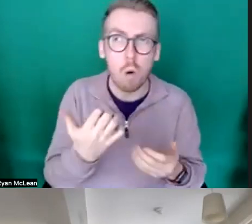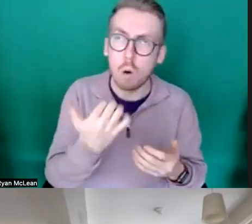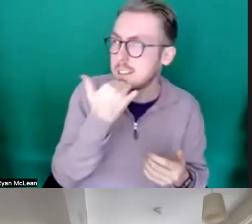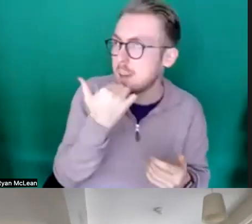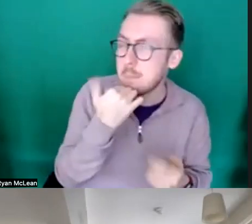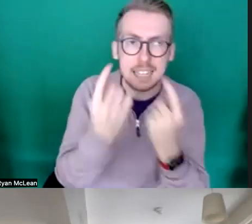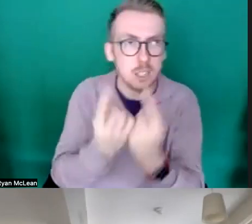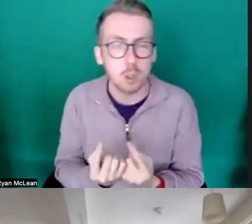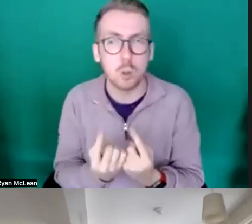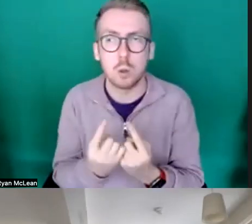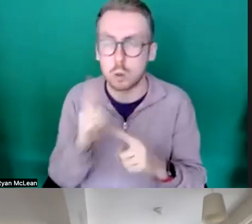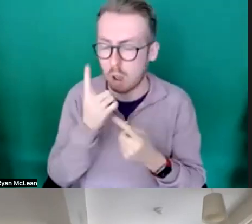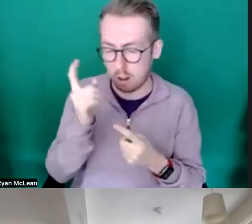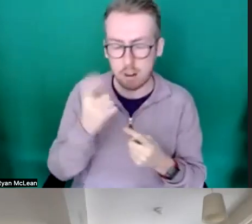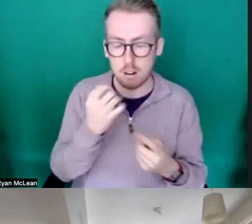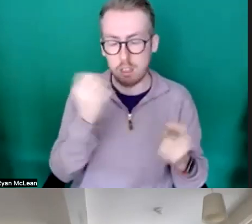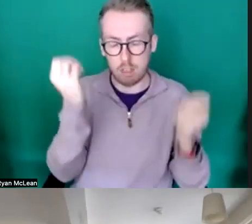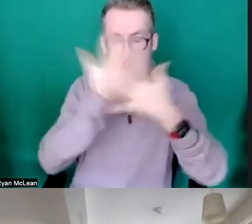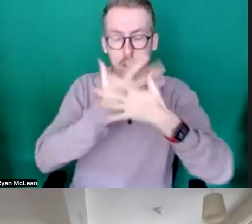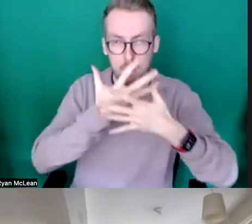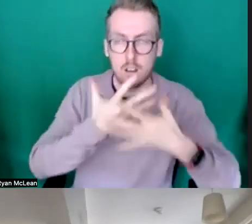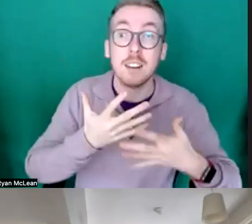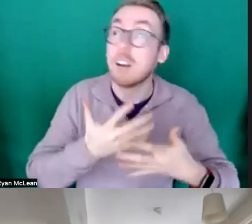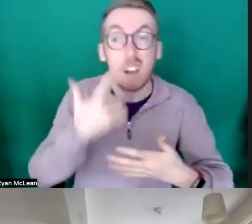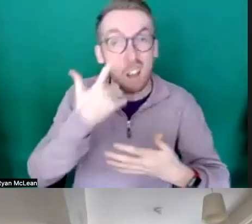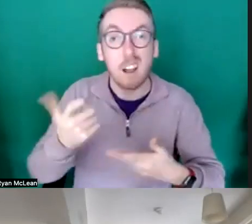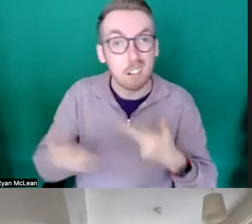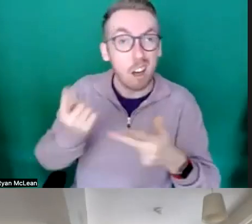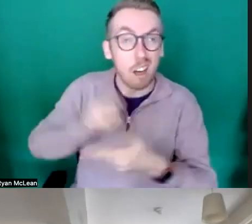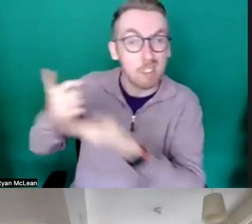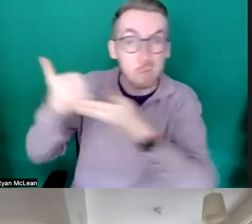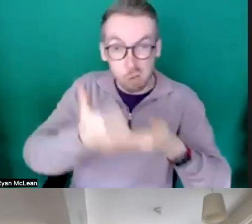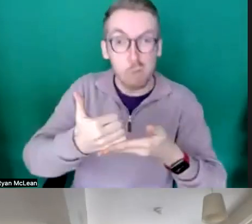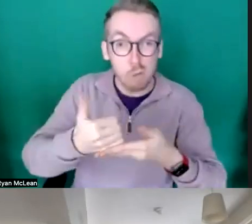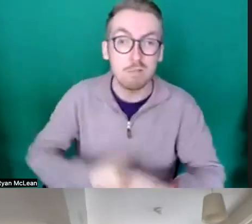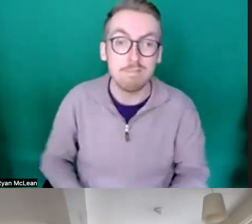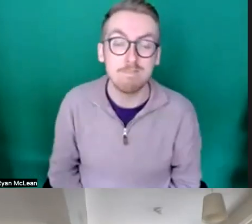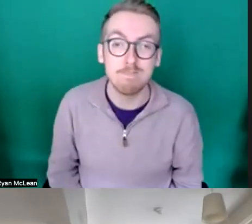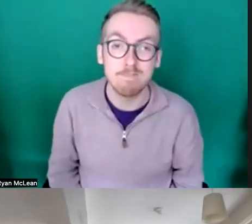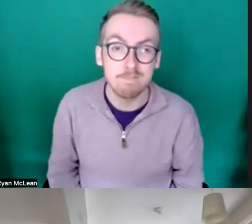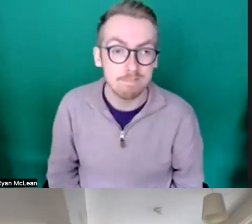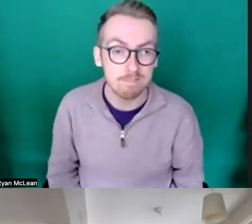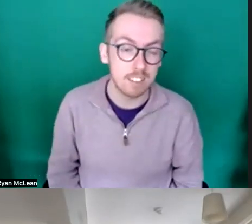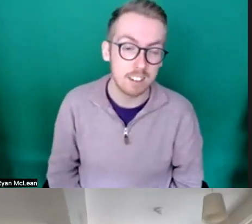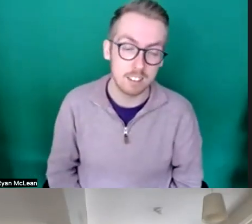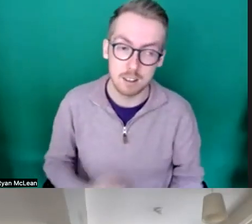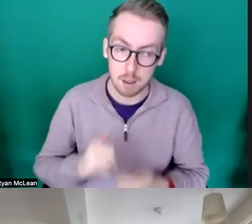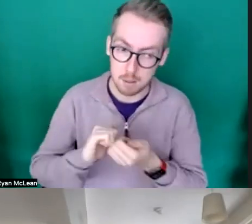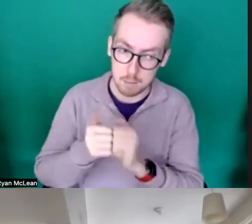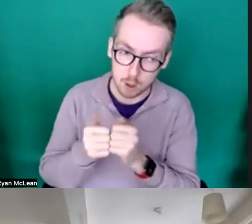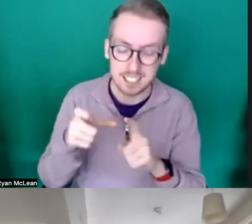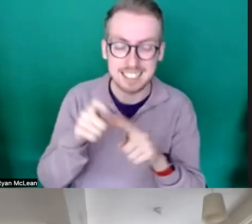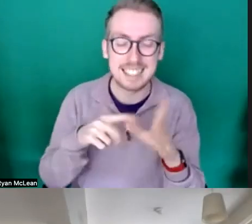and we're certainly very happy to help people with all of those kind of options as well and i think my colleague danielle